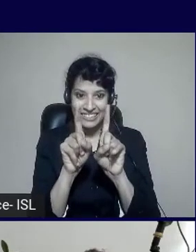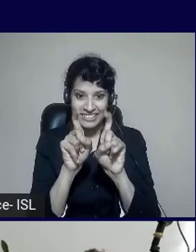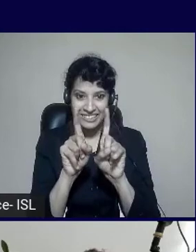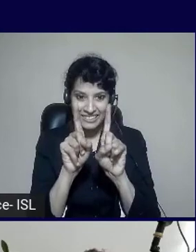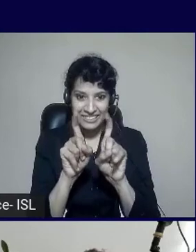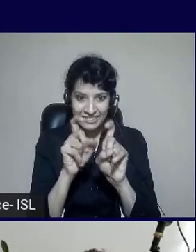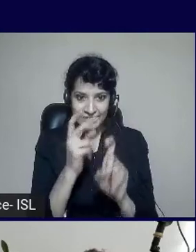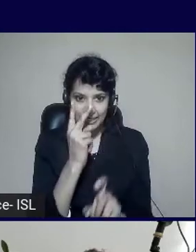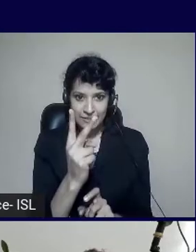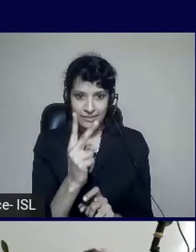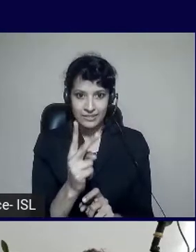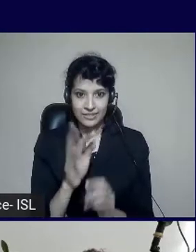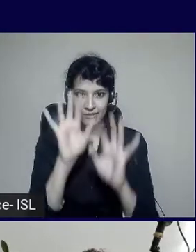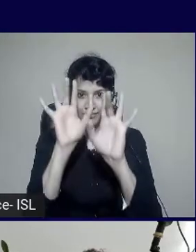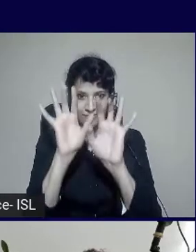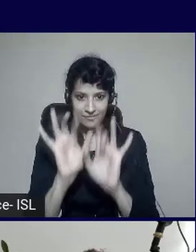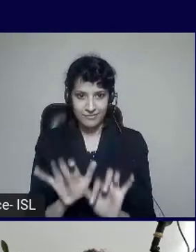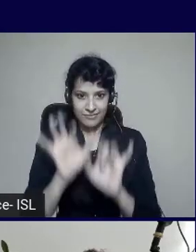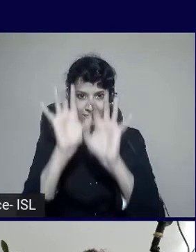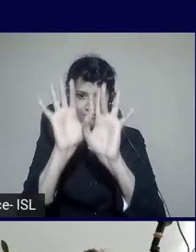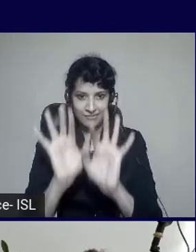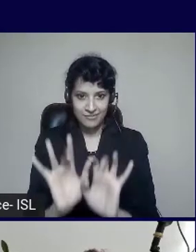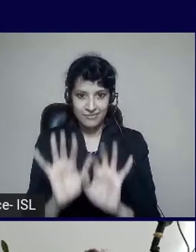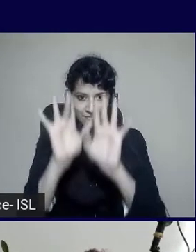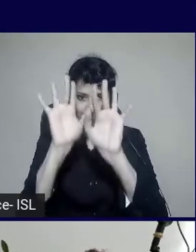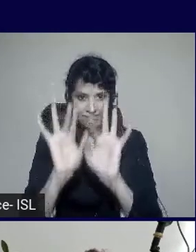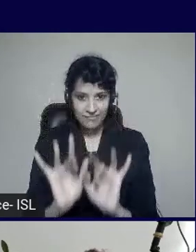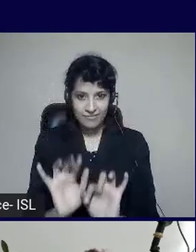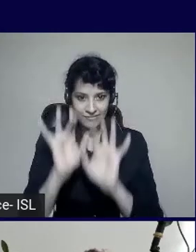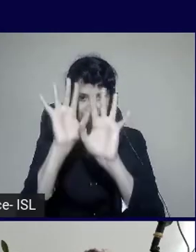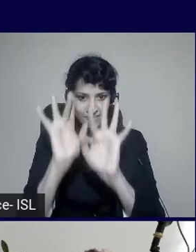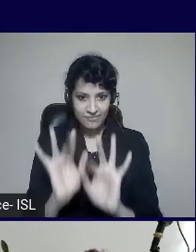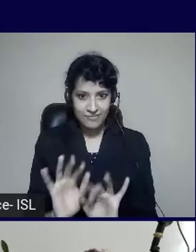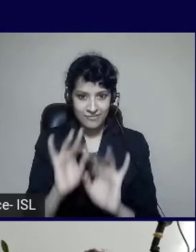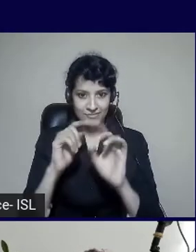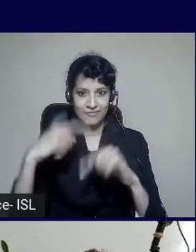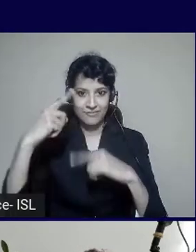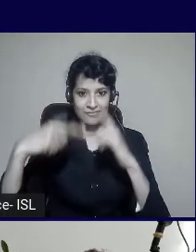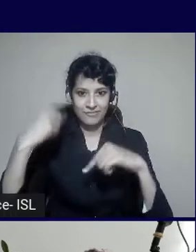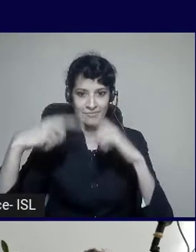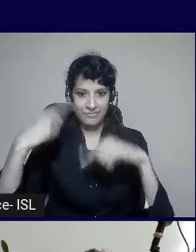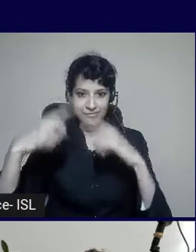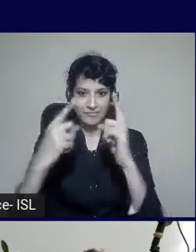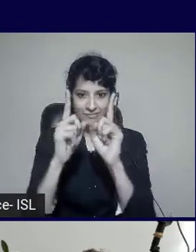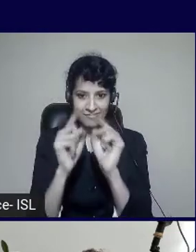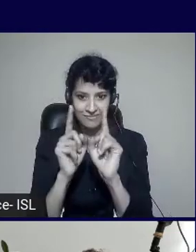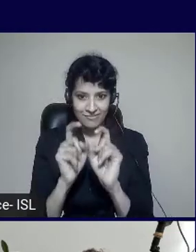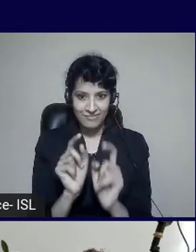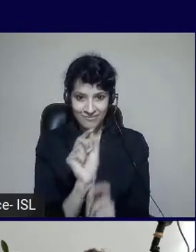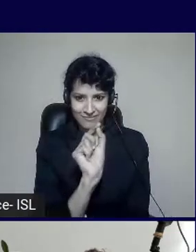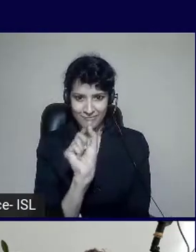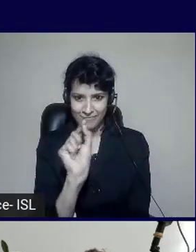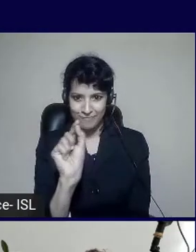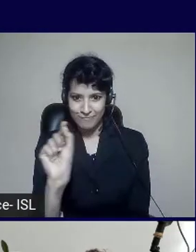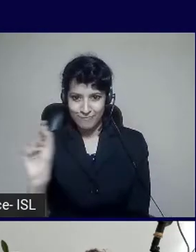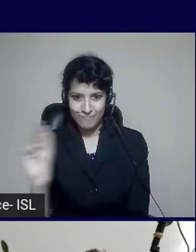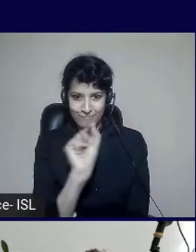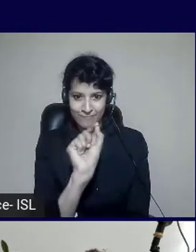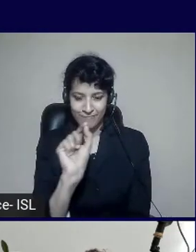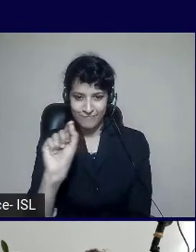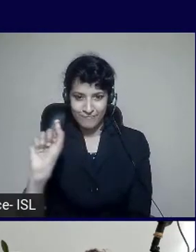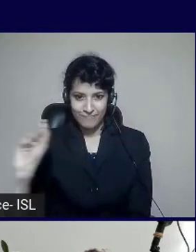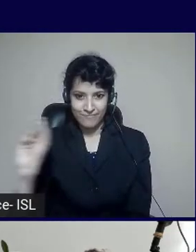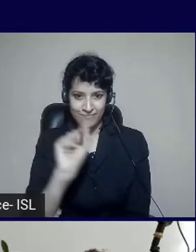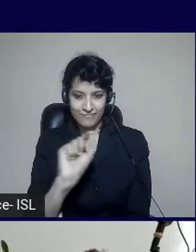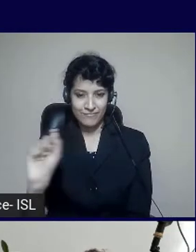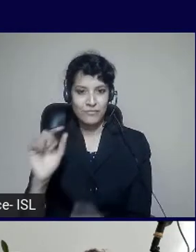the files are available with selectors. It also checks DOM images. Web elements.